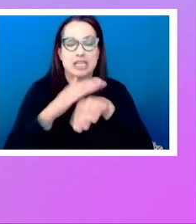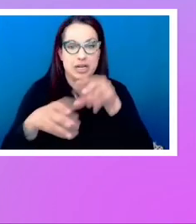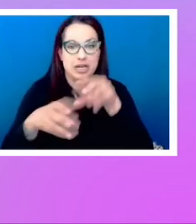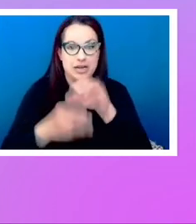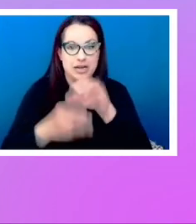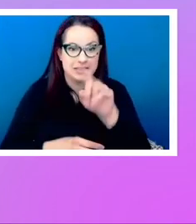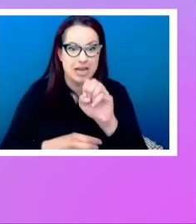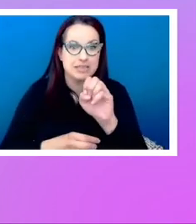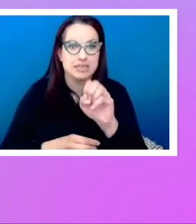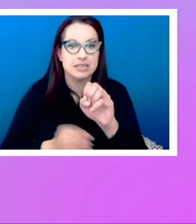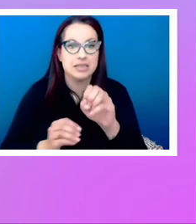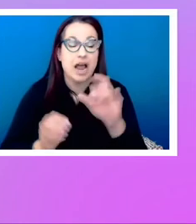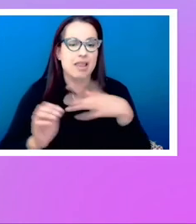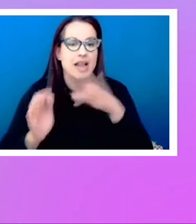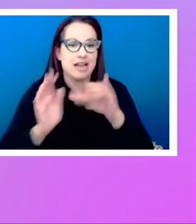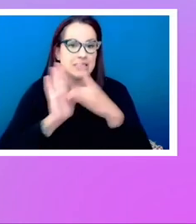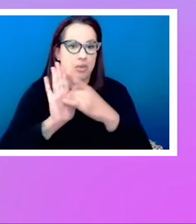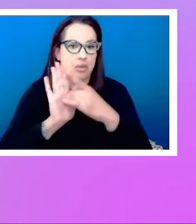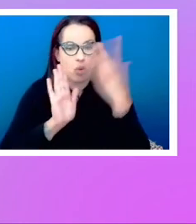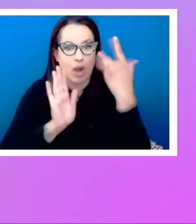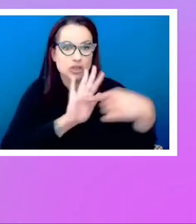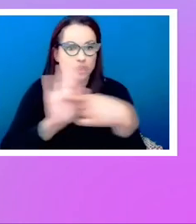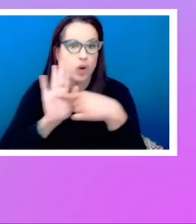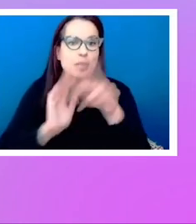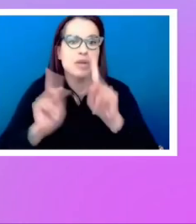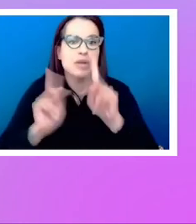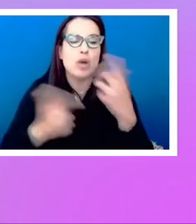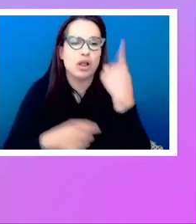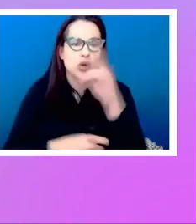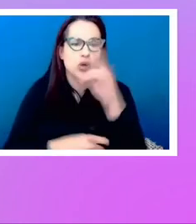to show people what it looks like.